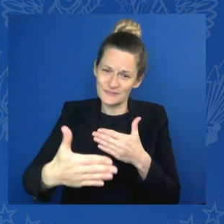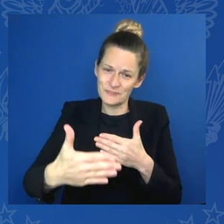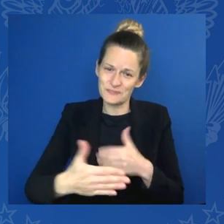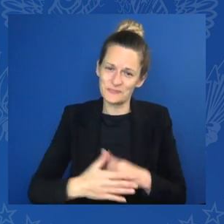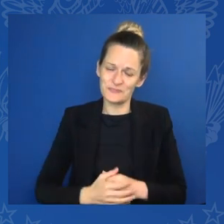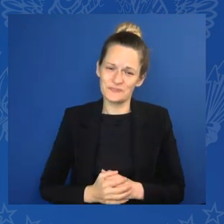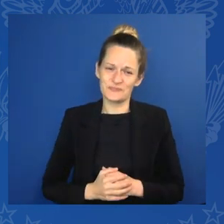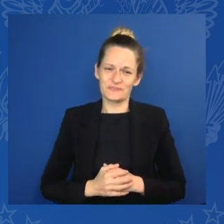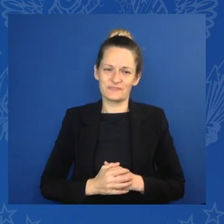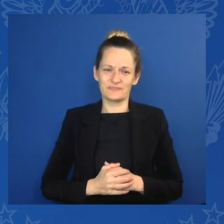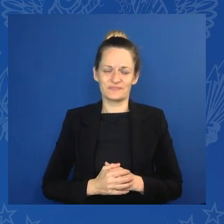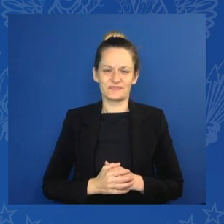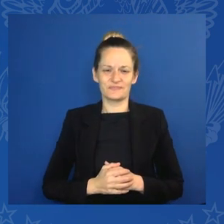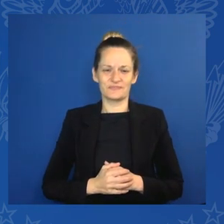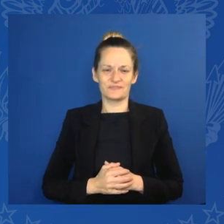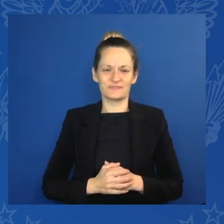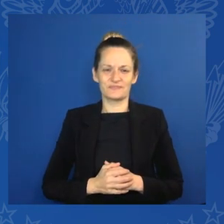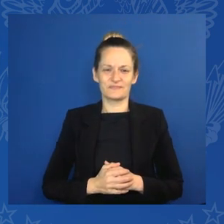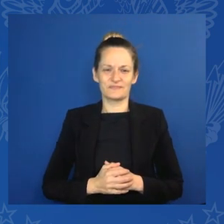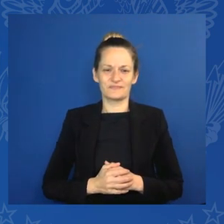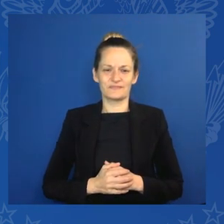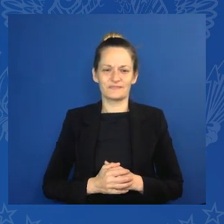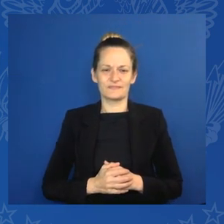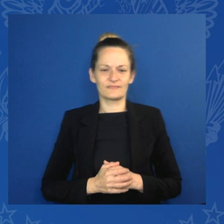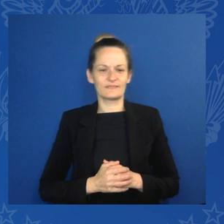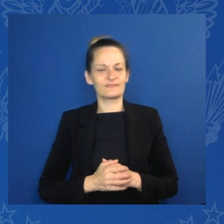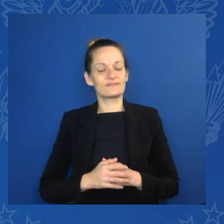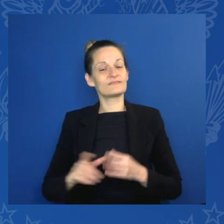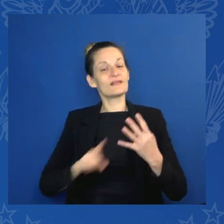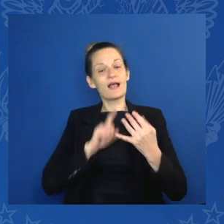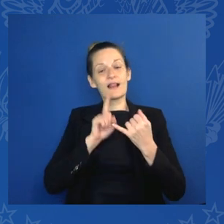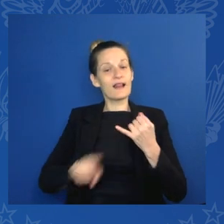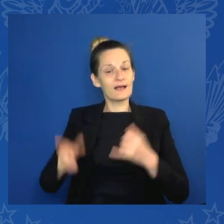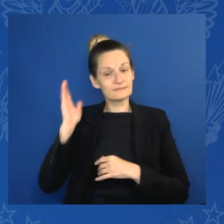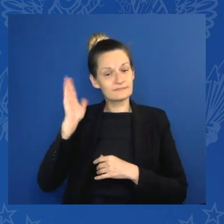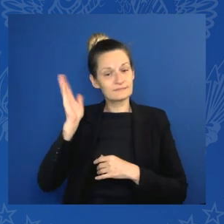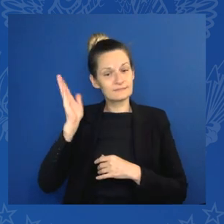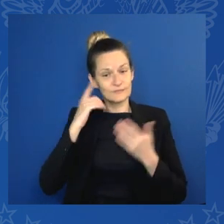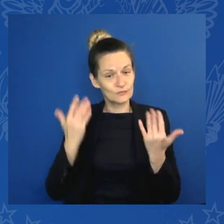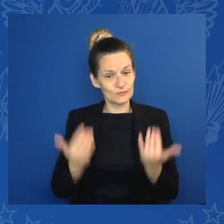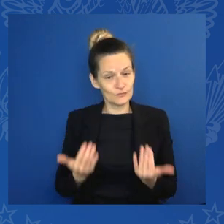The last that will speak here to us is the Prime Minister of Italy, Mario Draghi.